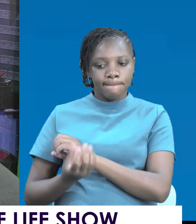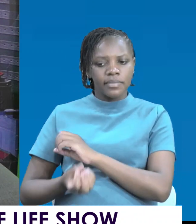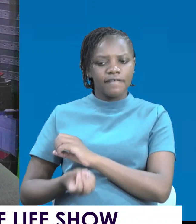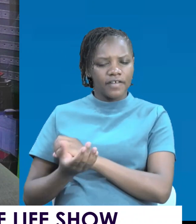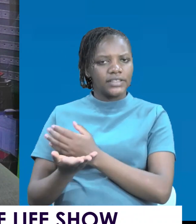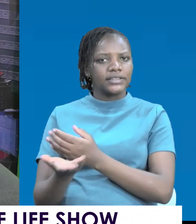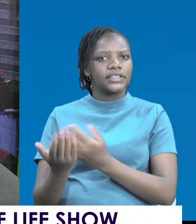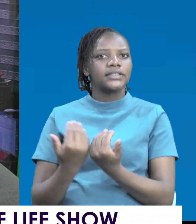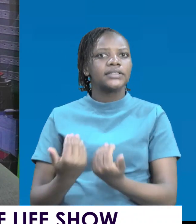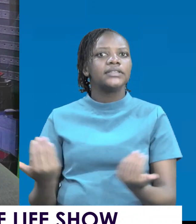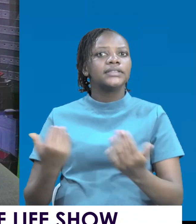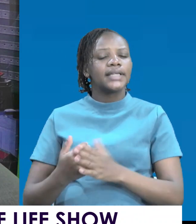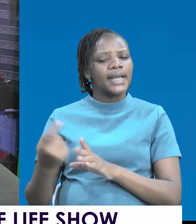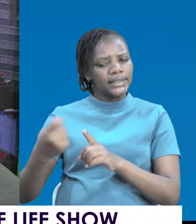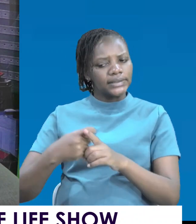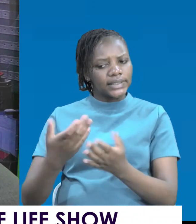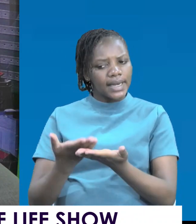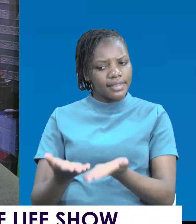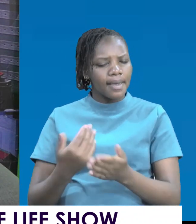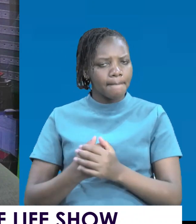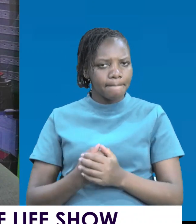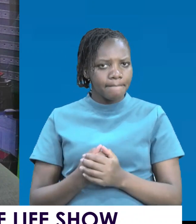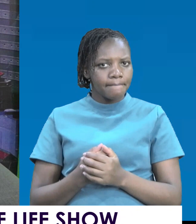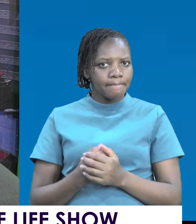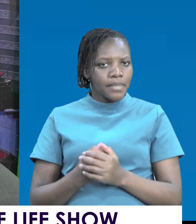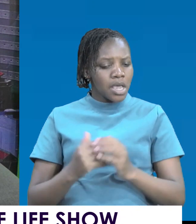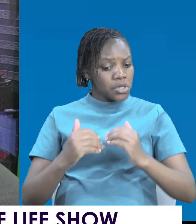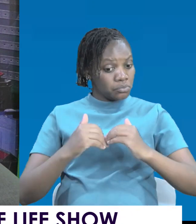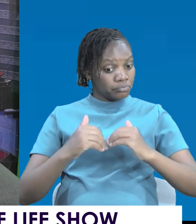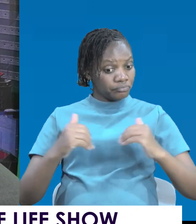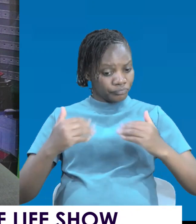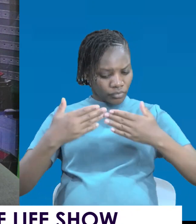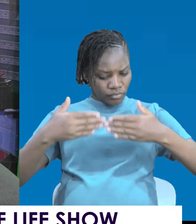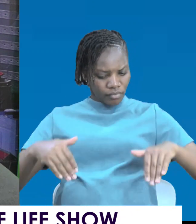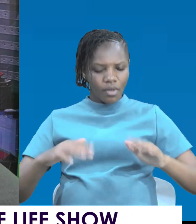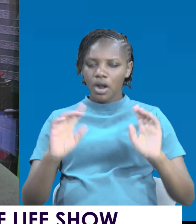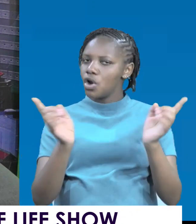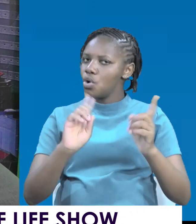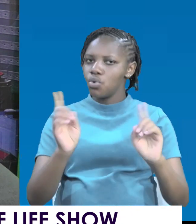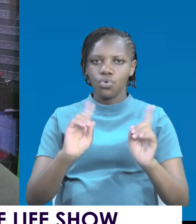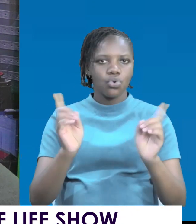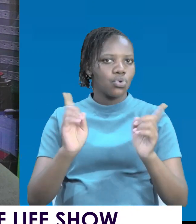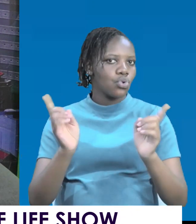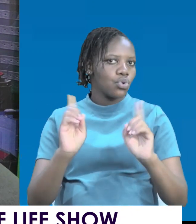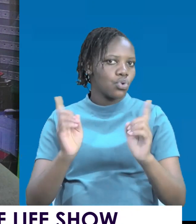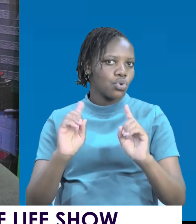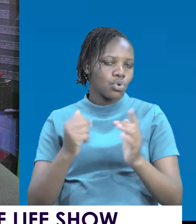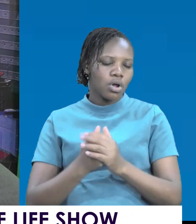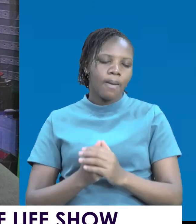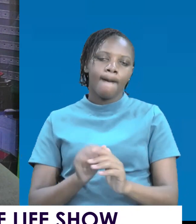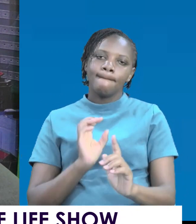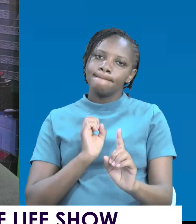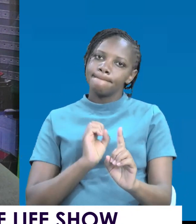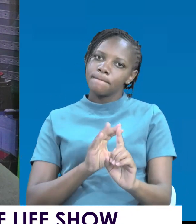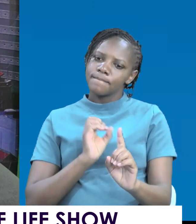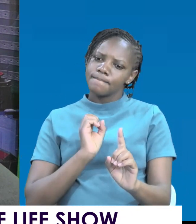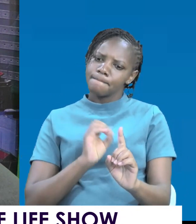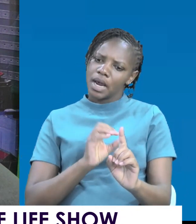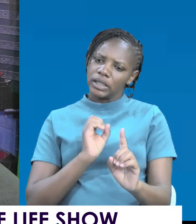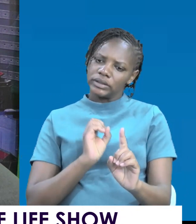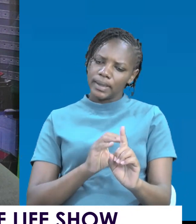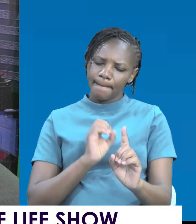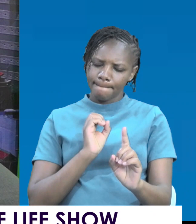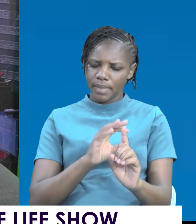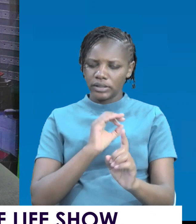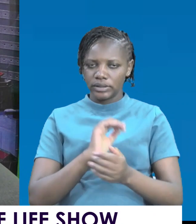them. Train them. Don't stay away from that responsibility of mentoring them. You